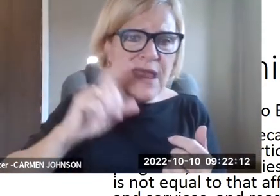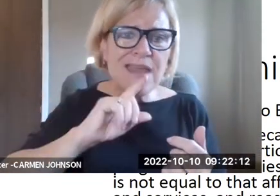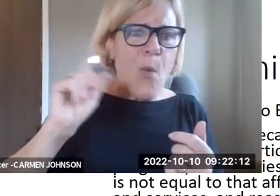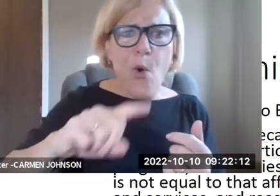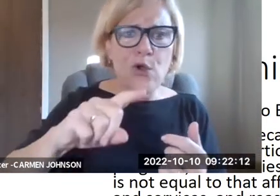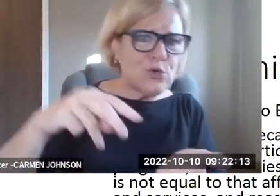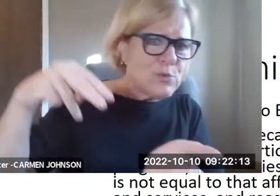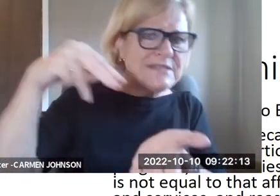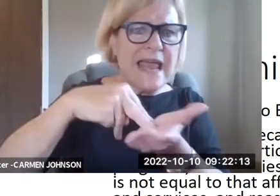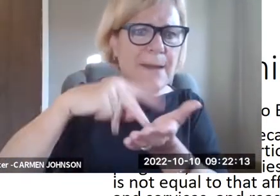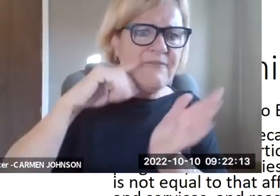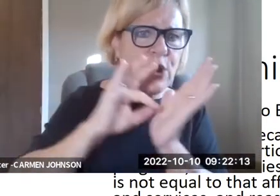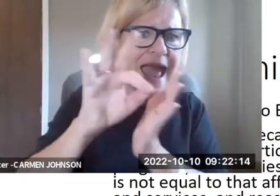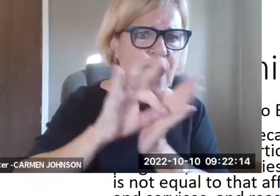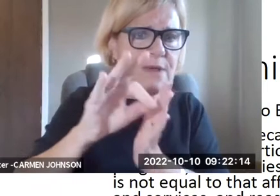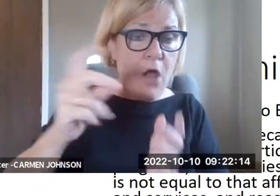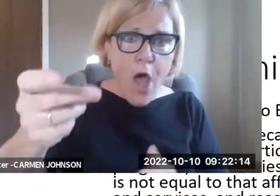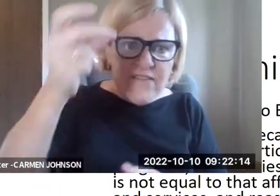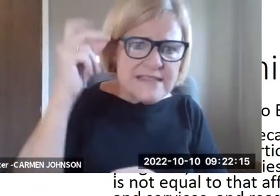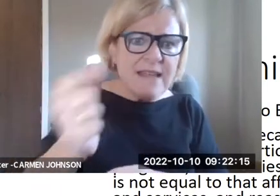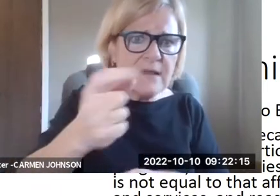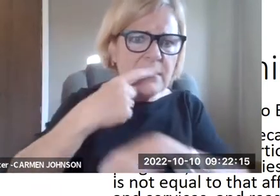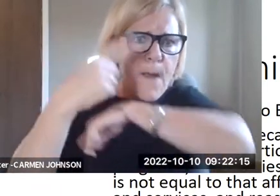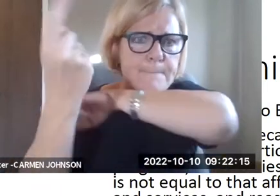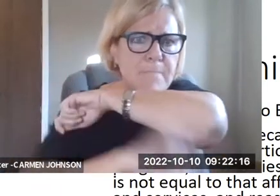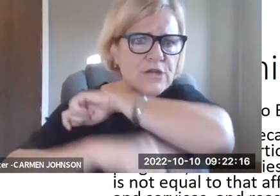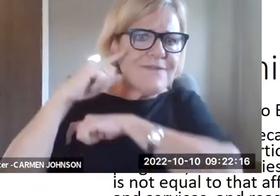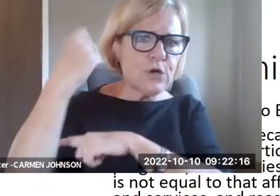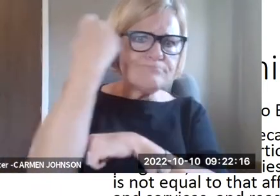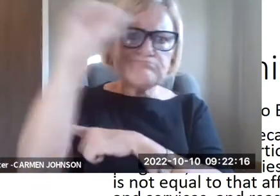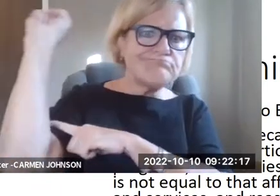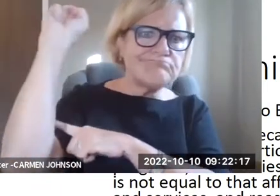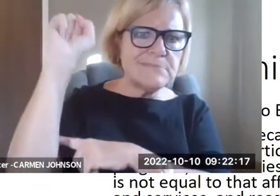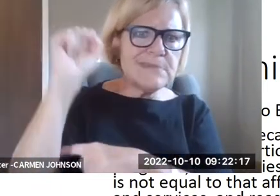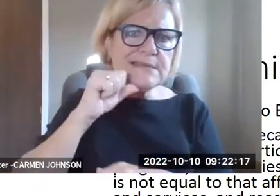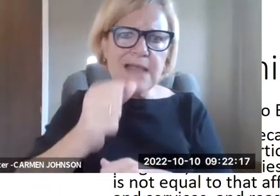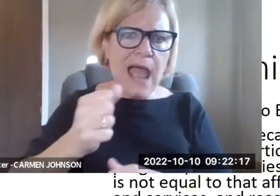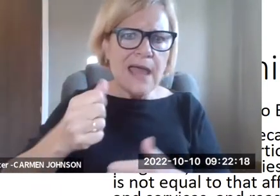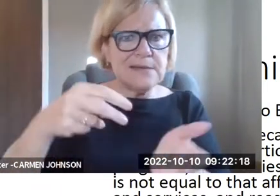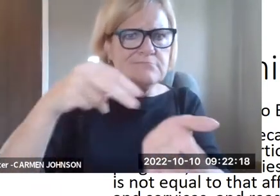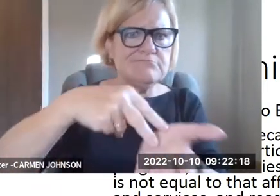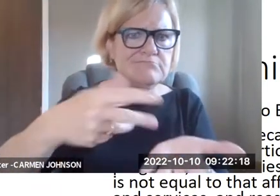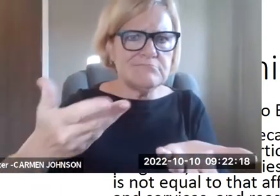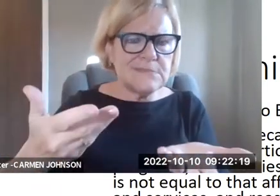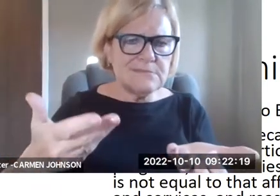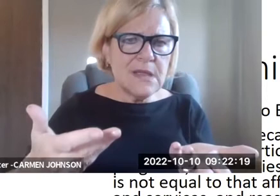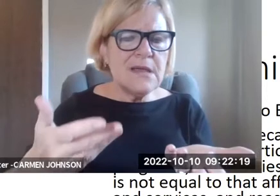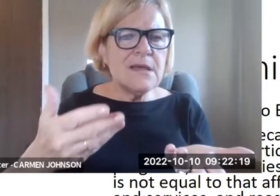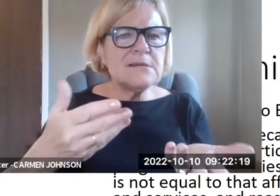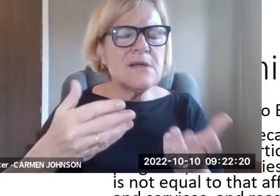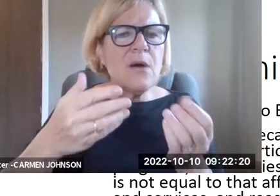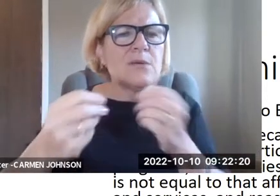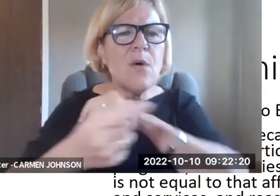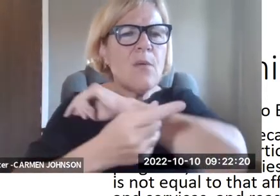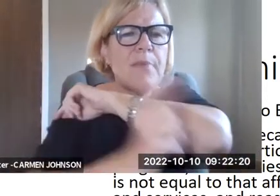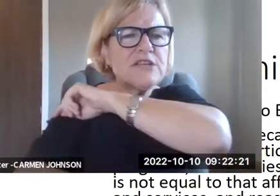or where somebody, um, doesn't hear an, uh, an order to stand up for count. And all of a sudden